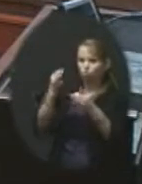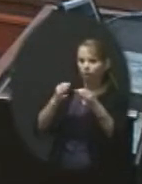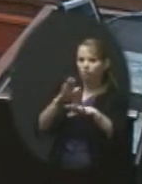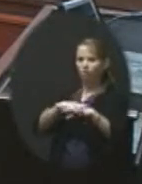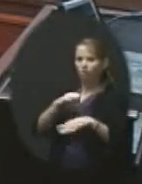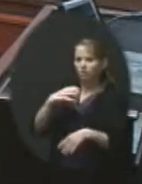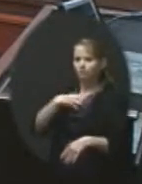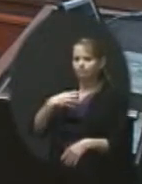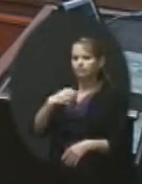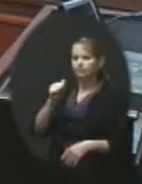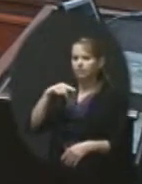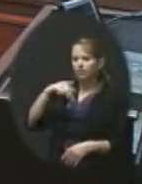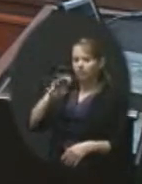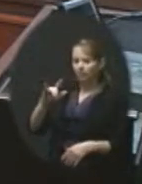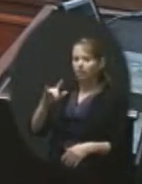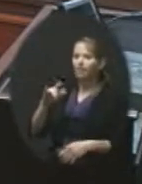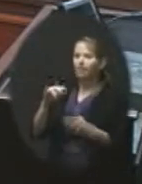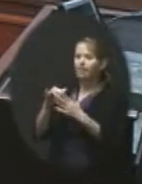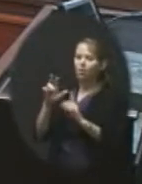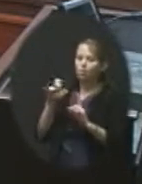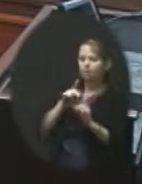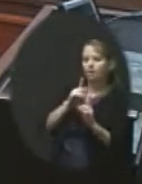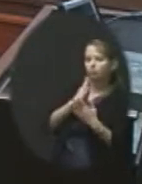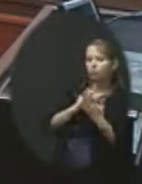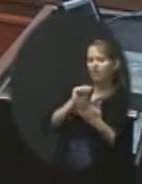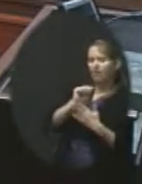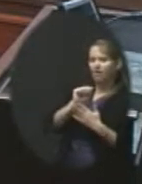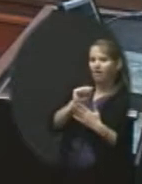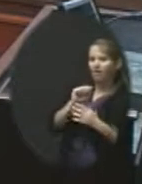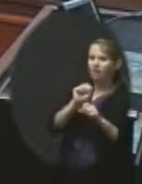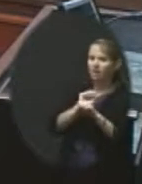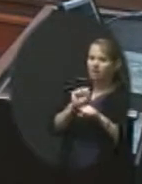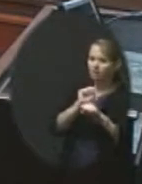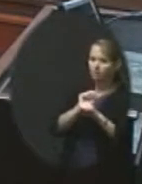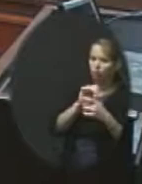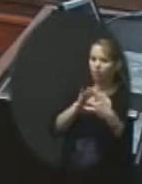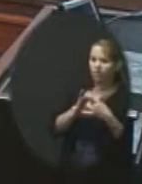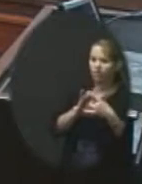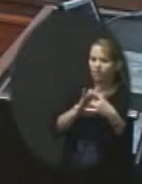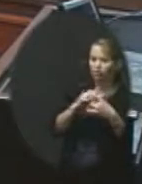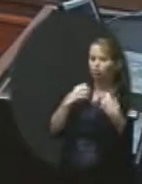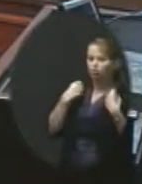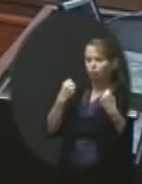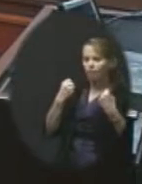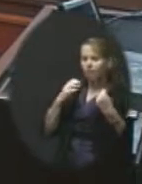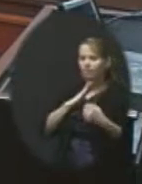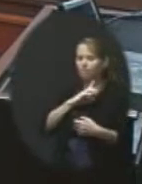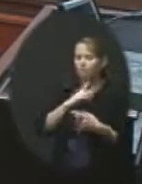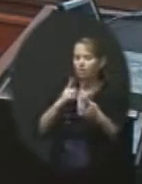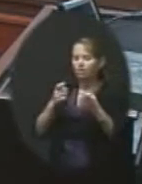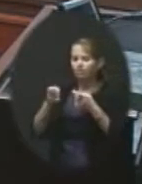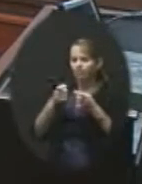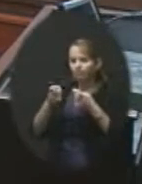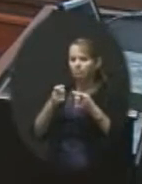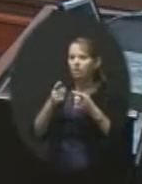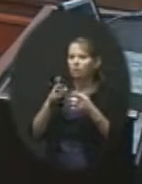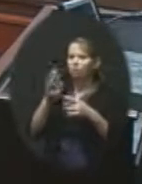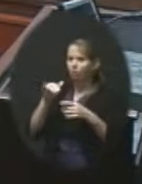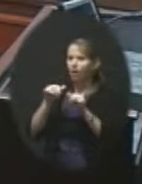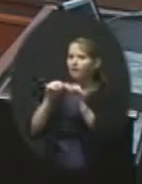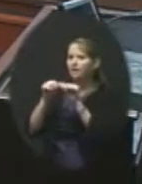So again, this goes back to part A employee relations, strengthen board administrative management flexibility while maintaining core employee rights.